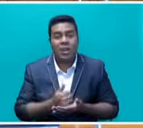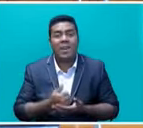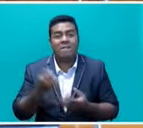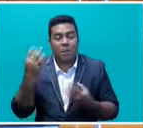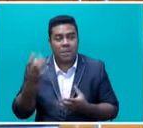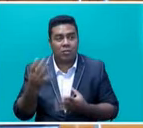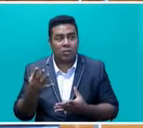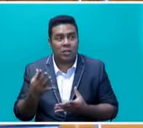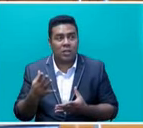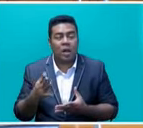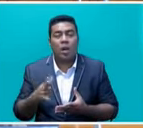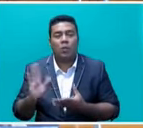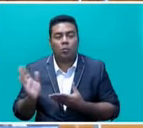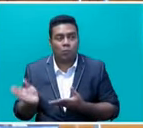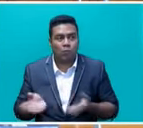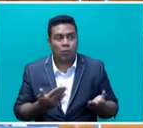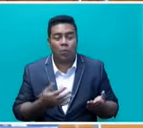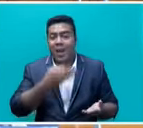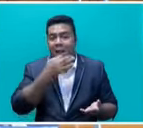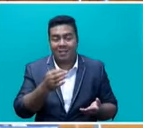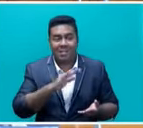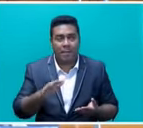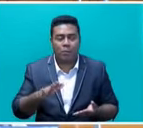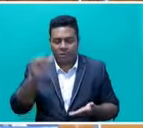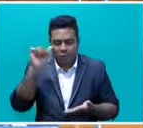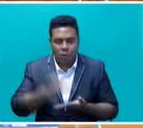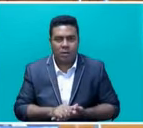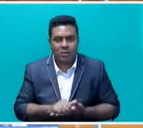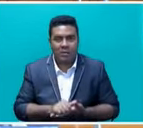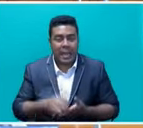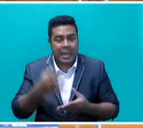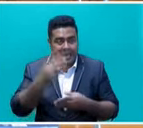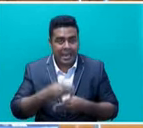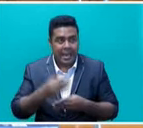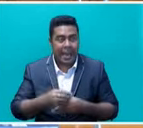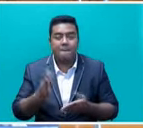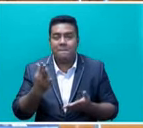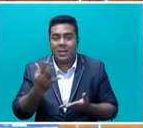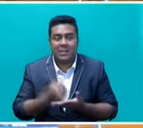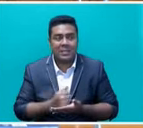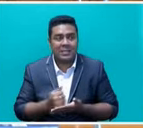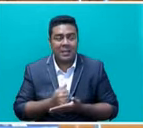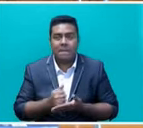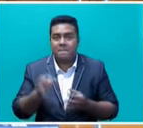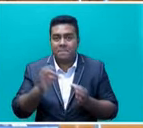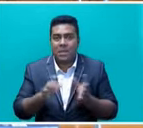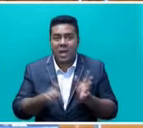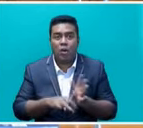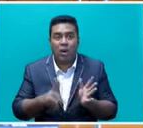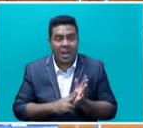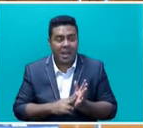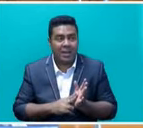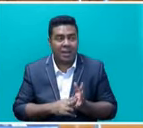are required to submit. We urge them to make sure you get the right numbers, your right BRN, your right TIN, your